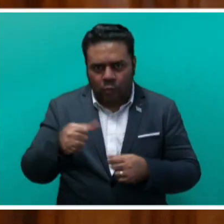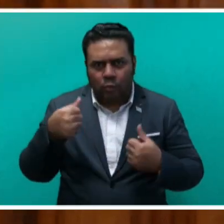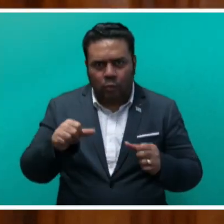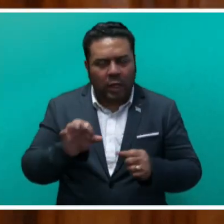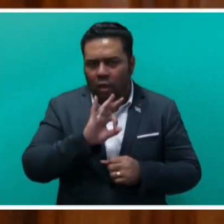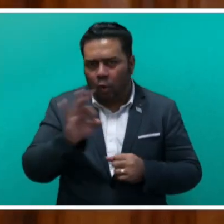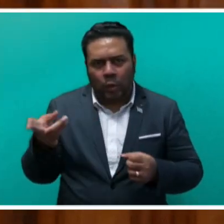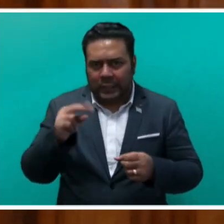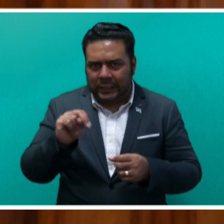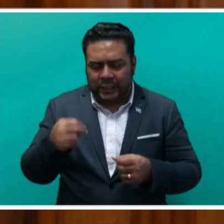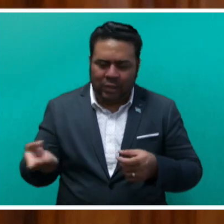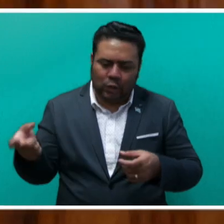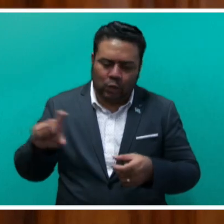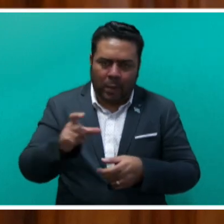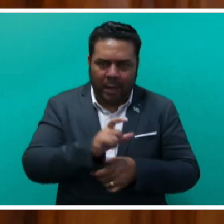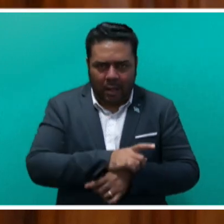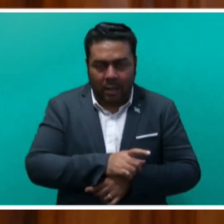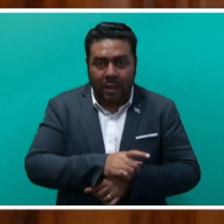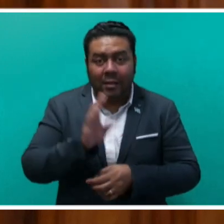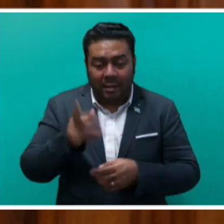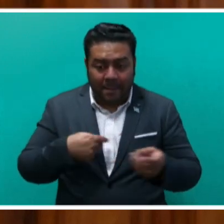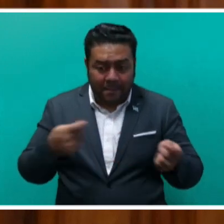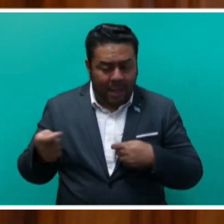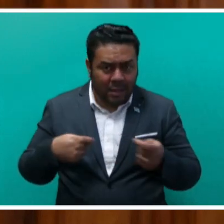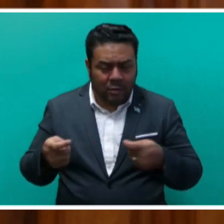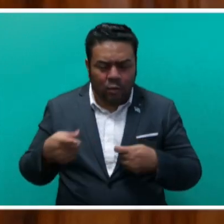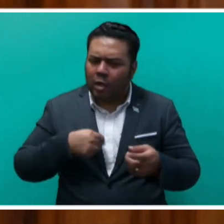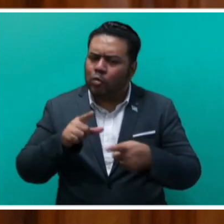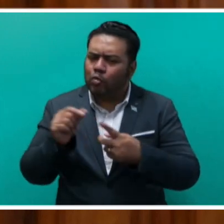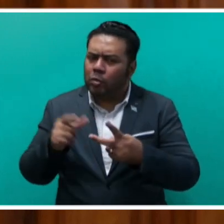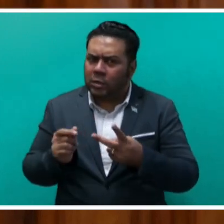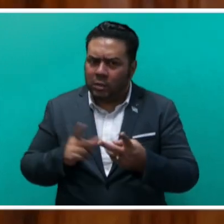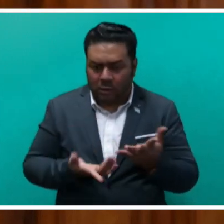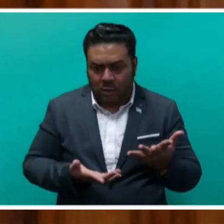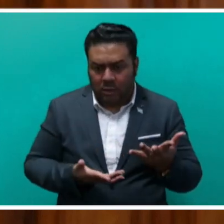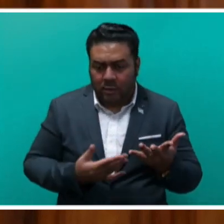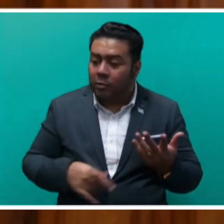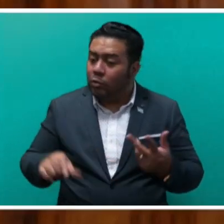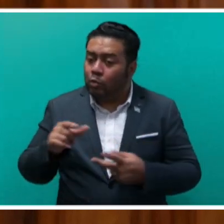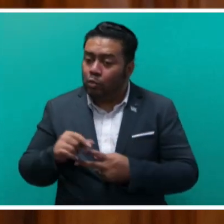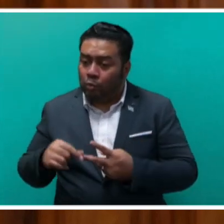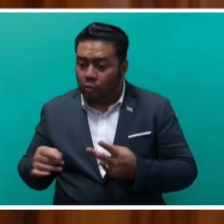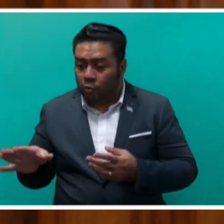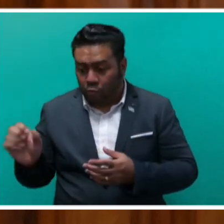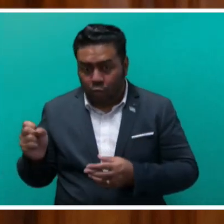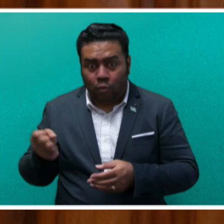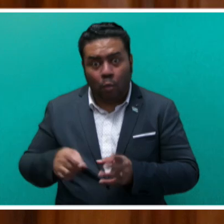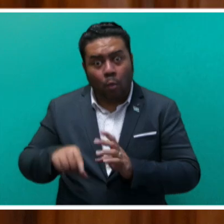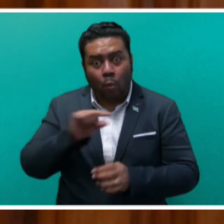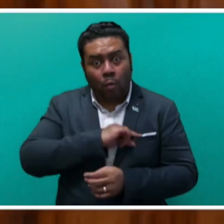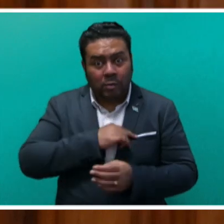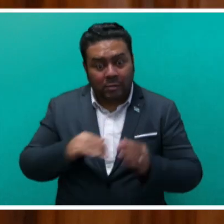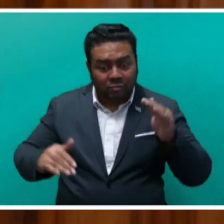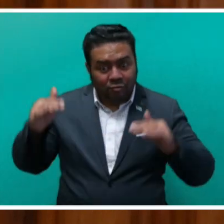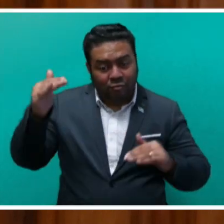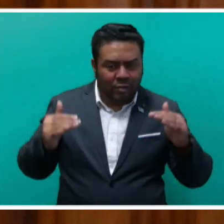need to be treated. So in the market, one has a choice of purchasing either treated or untreated timber, depending on